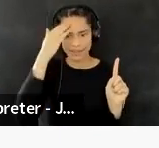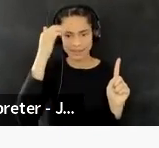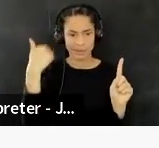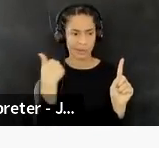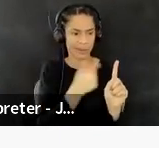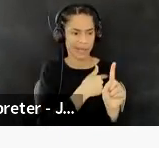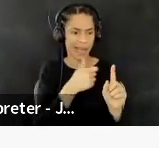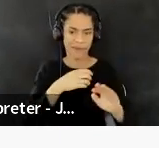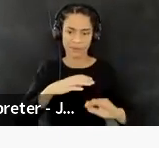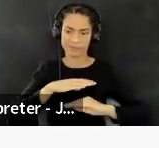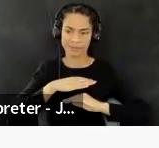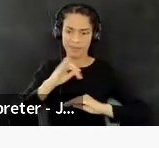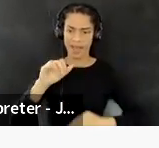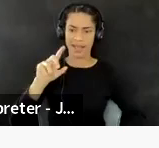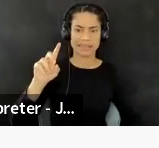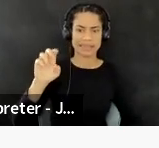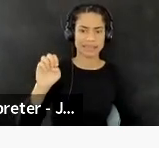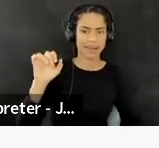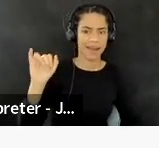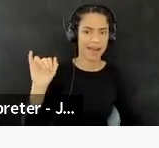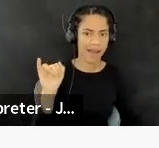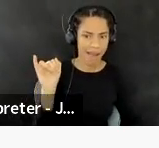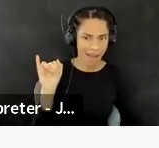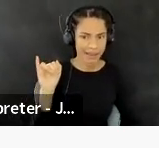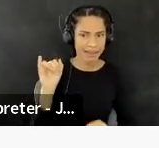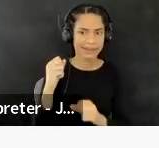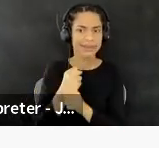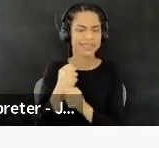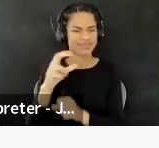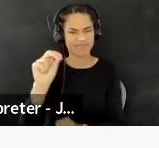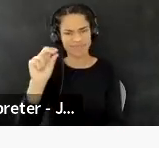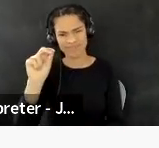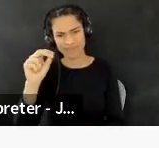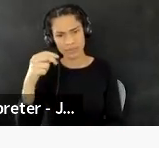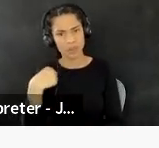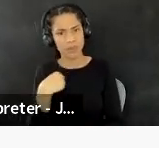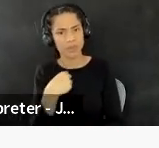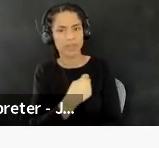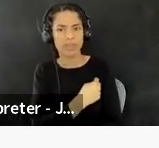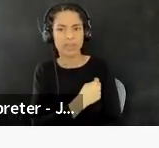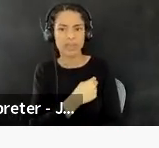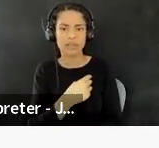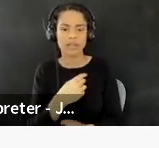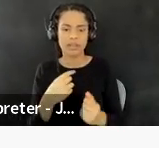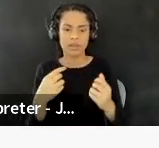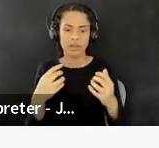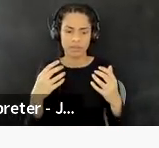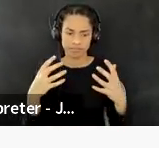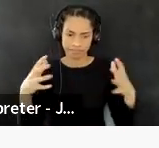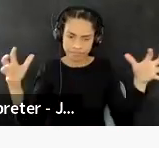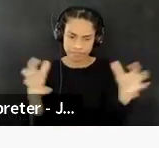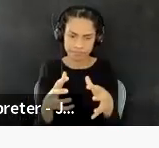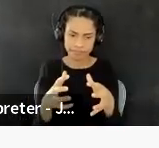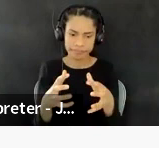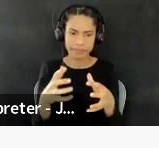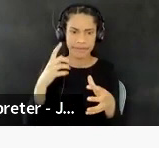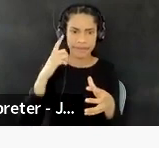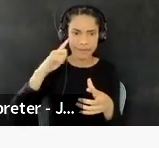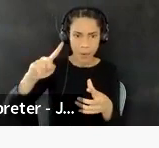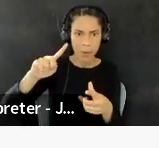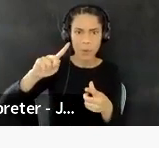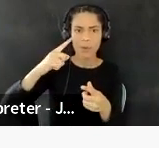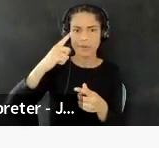DEI statistic. It's like, we're actually coming together to actually say specifically, like, what is